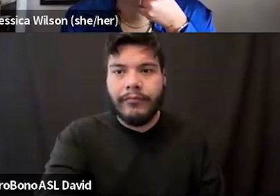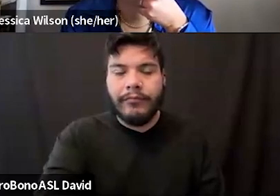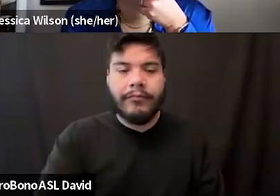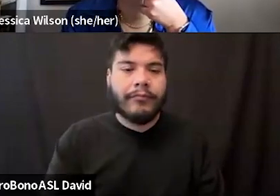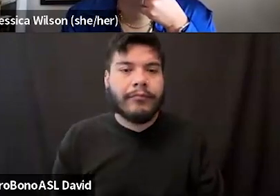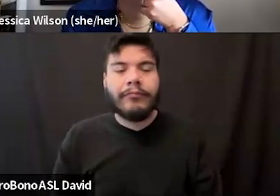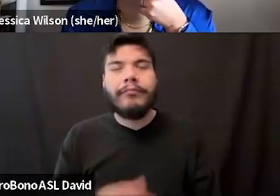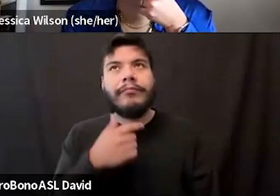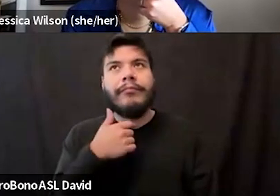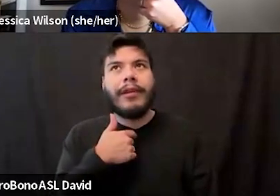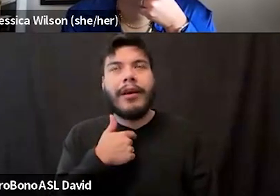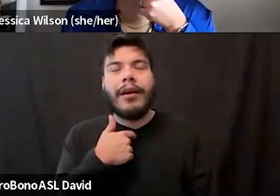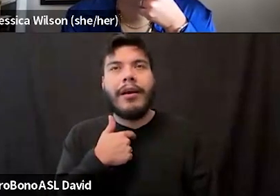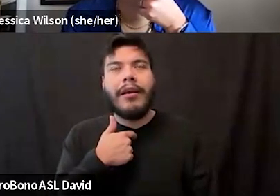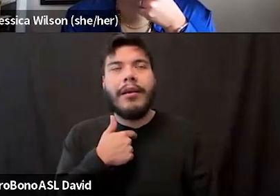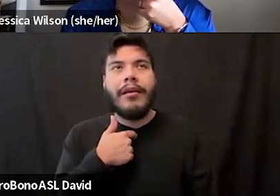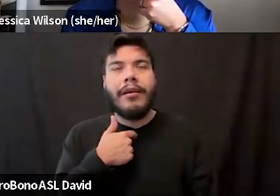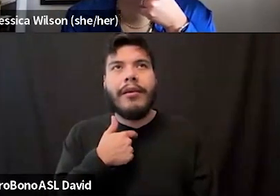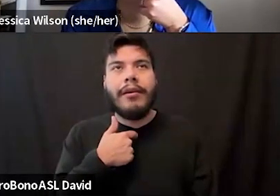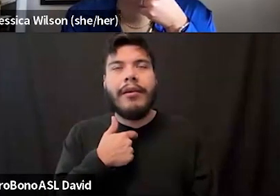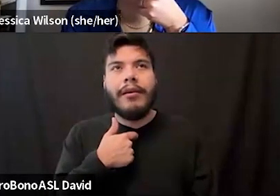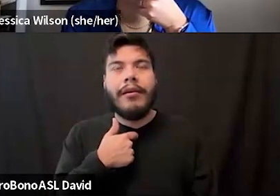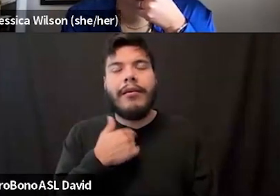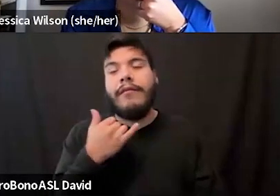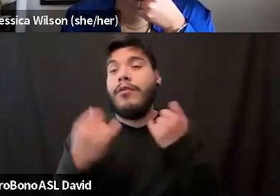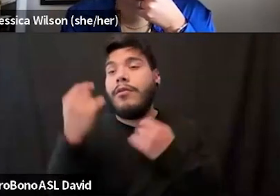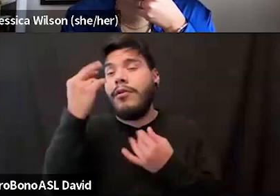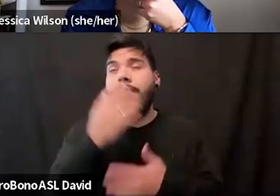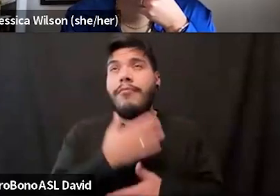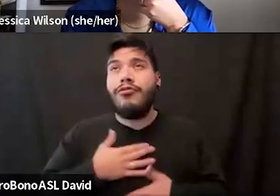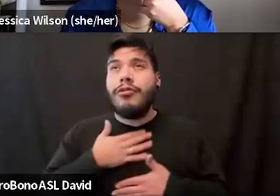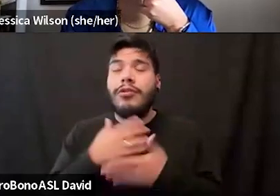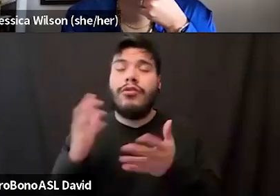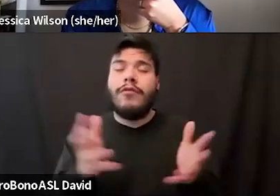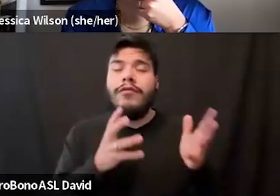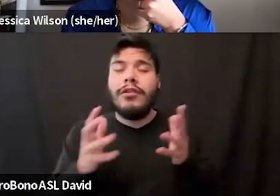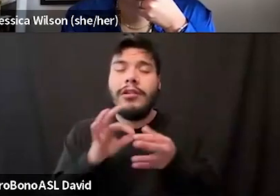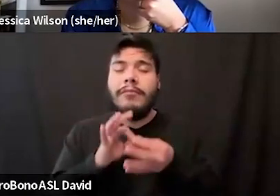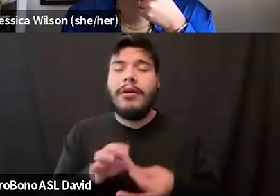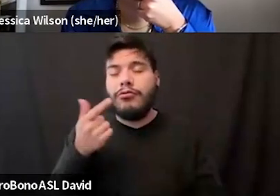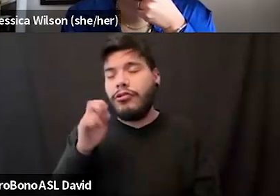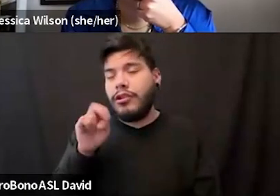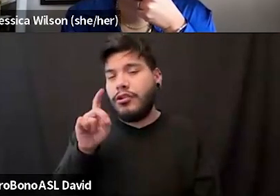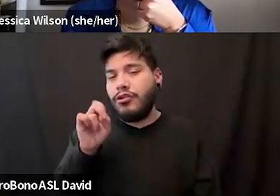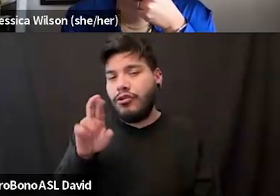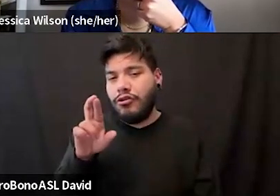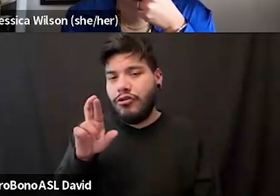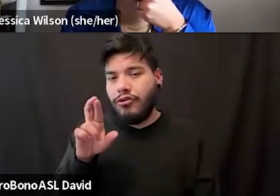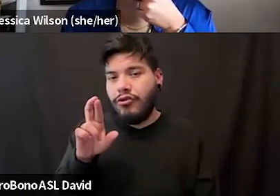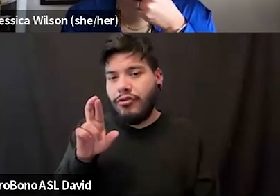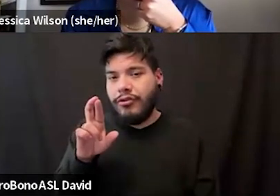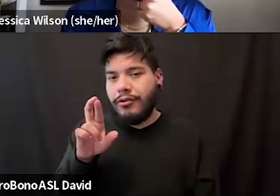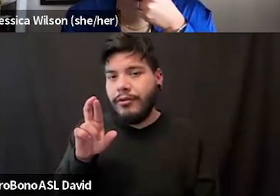I appreciate, uh, conversations about gender, um, that